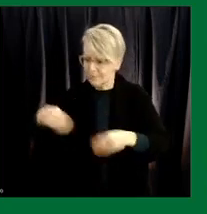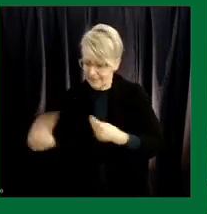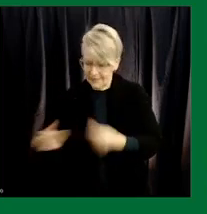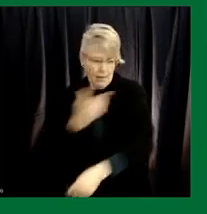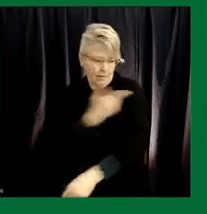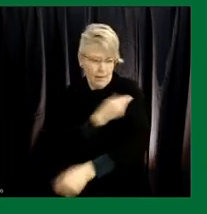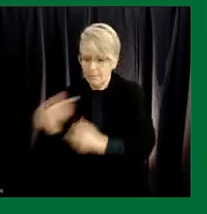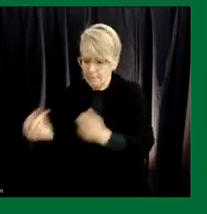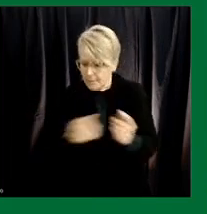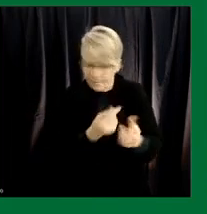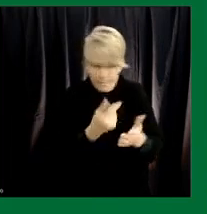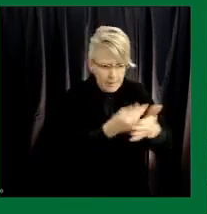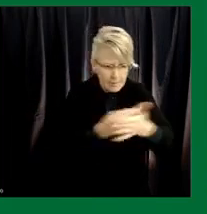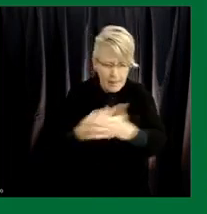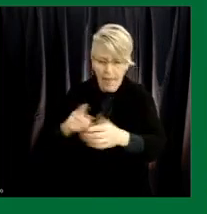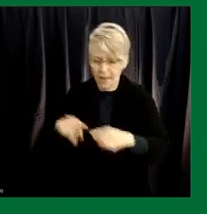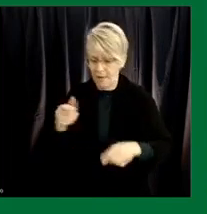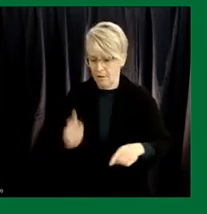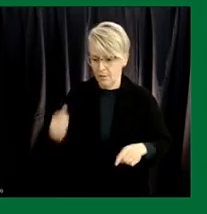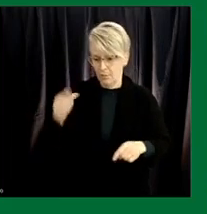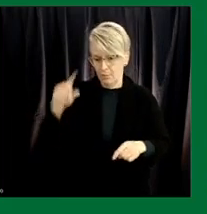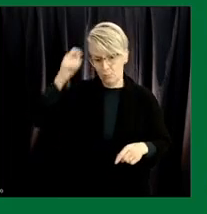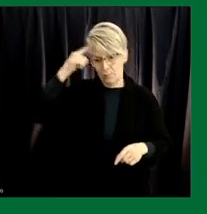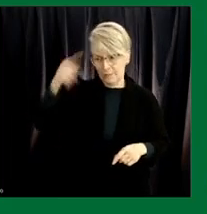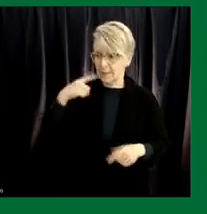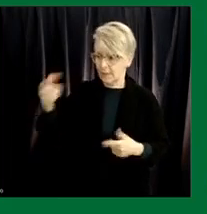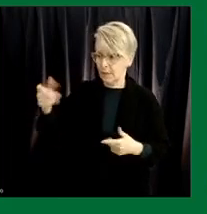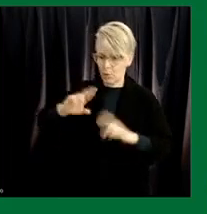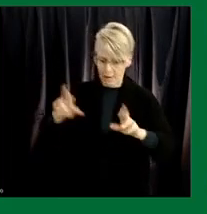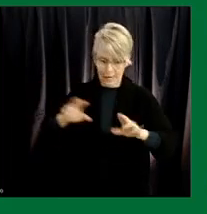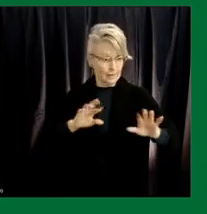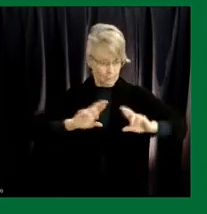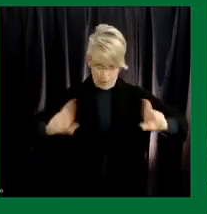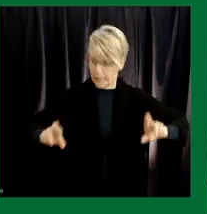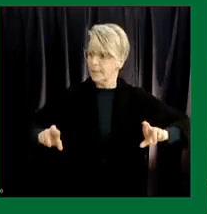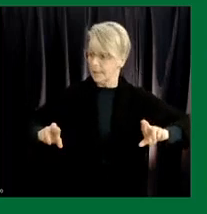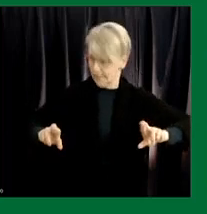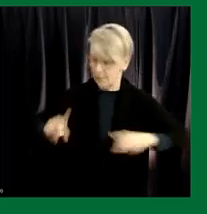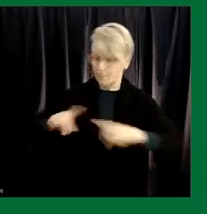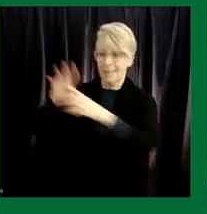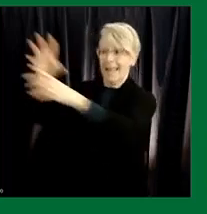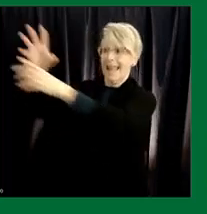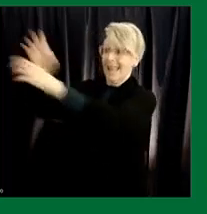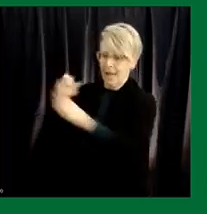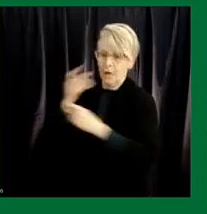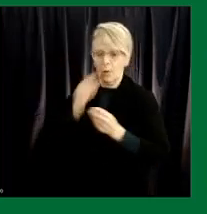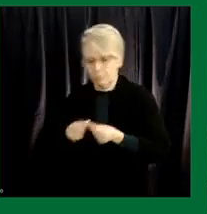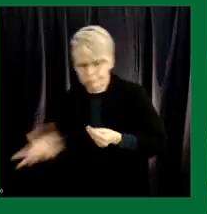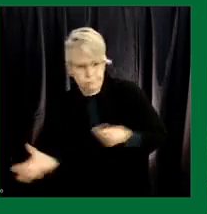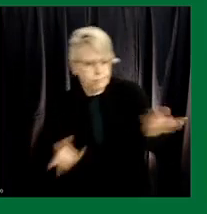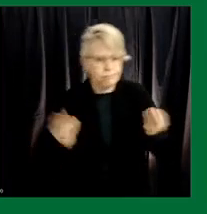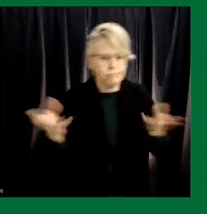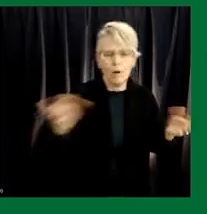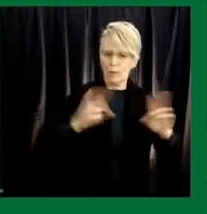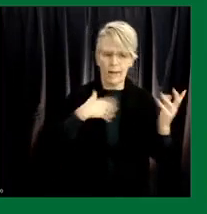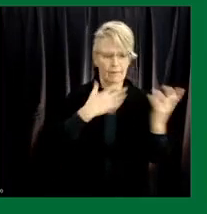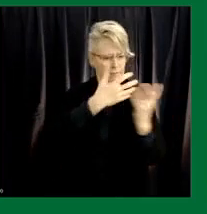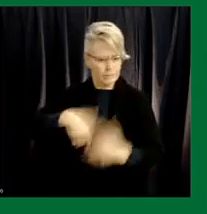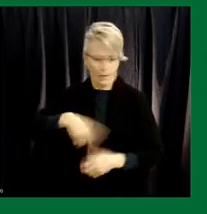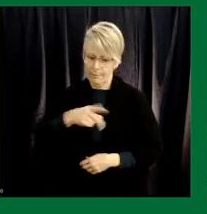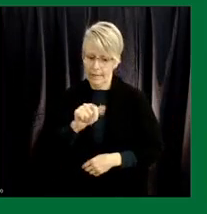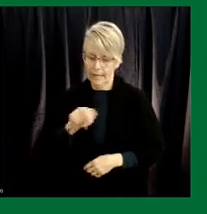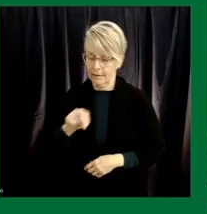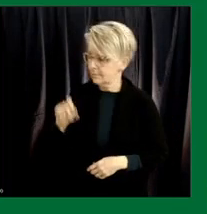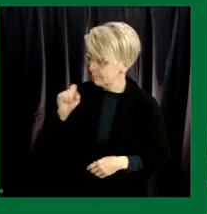i think like the premier said it was well positioned and it's just a matter of getting the vaccines and rolling the clinics out do you have a follow-up phil